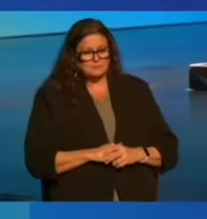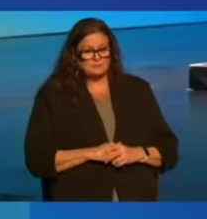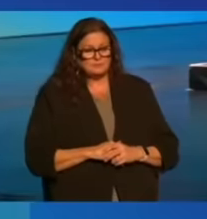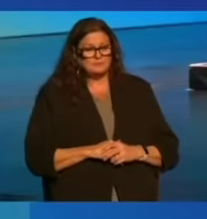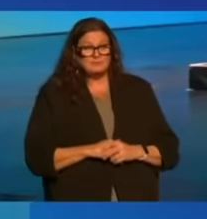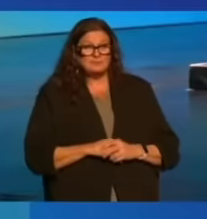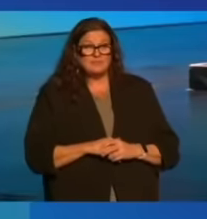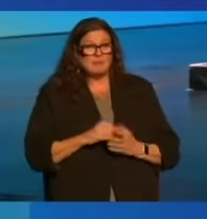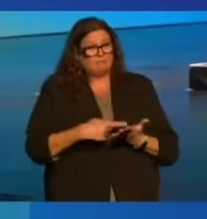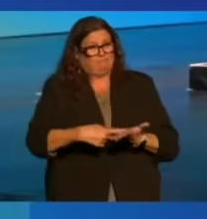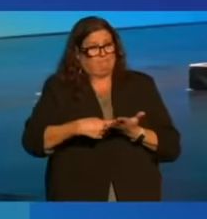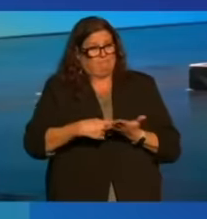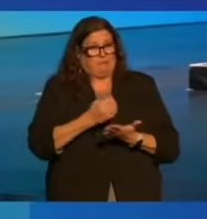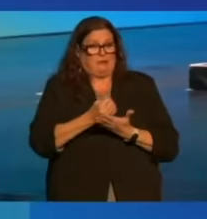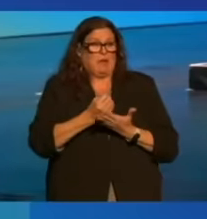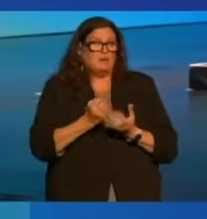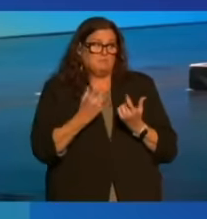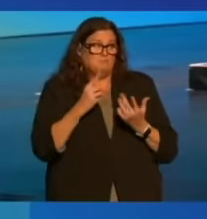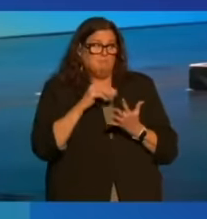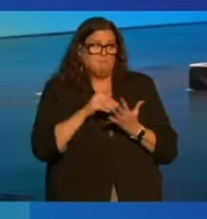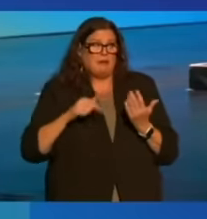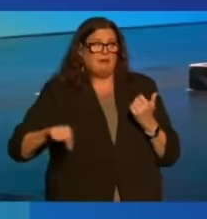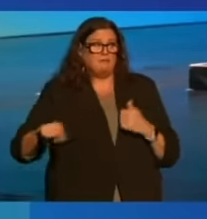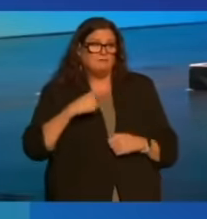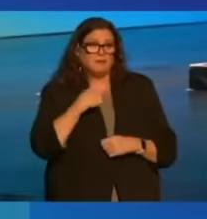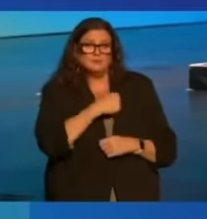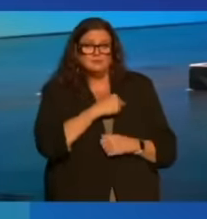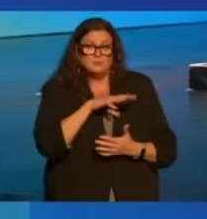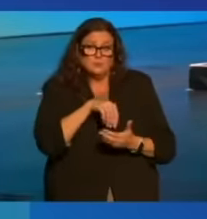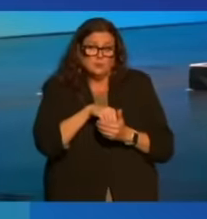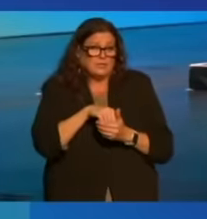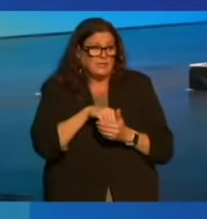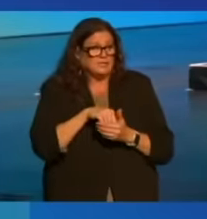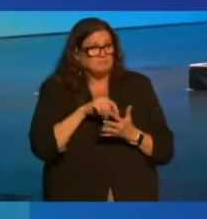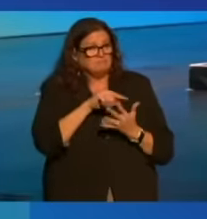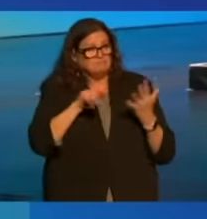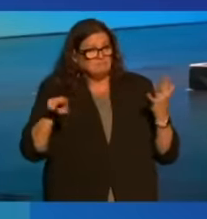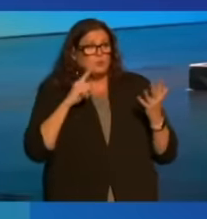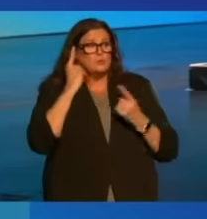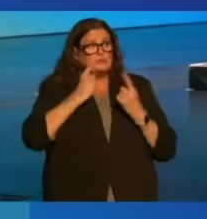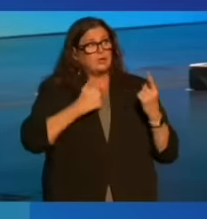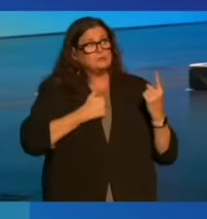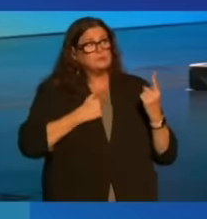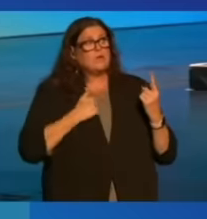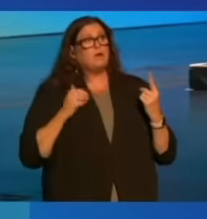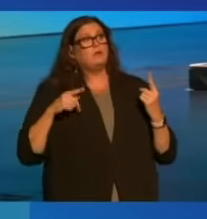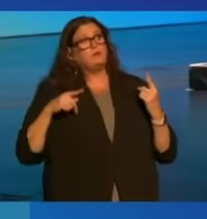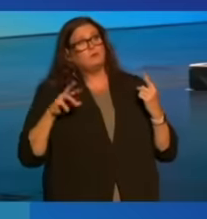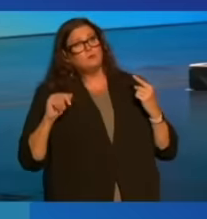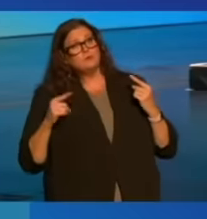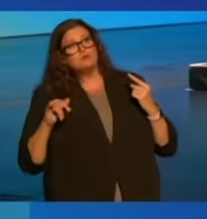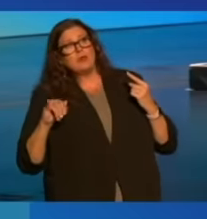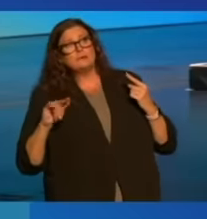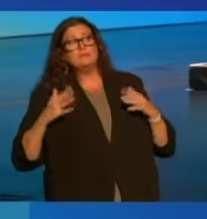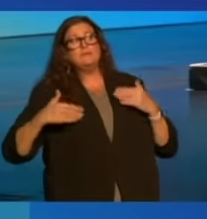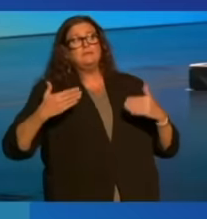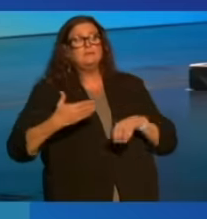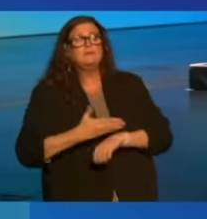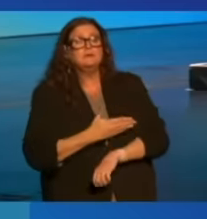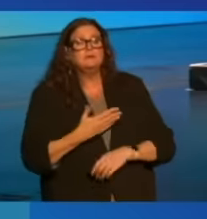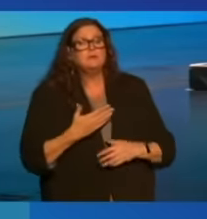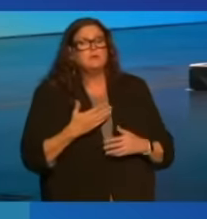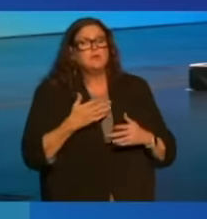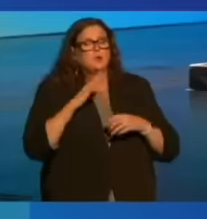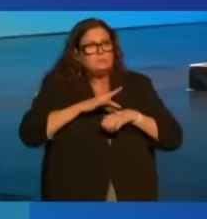When talking about the economy, many of us, including those of us who consider ourselves progressive, we obsess over